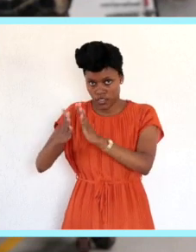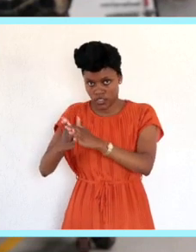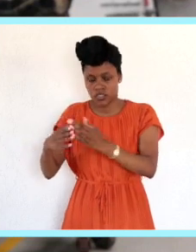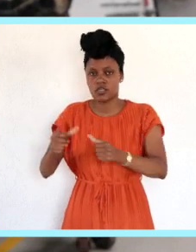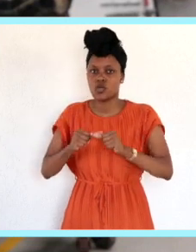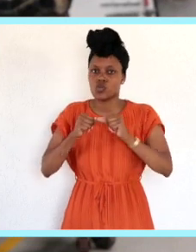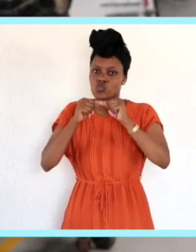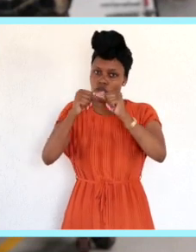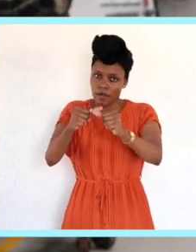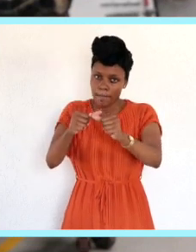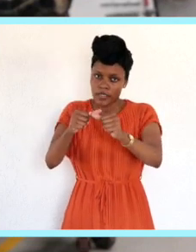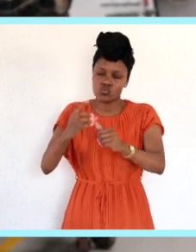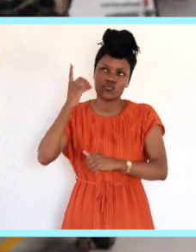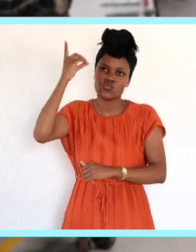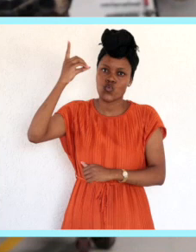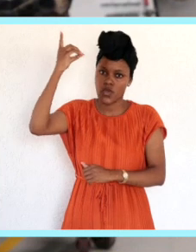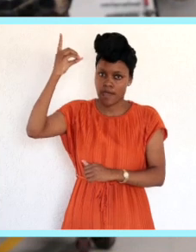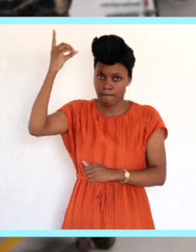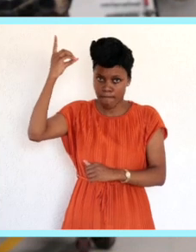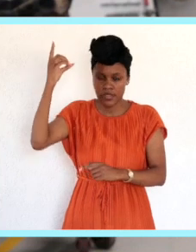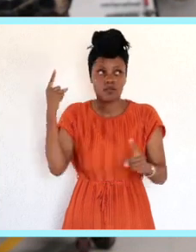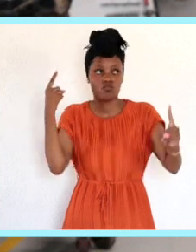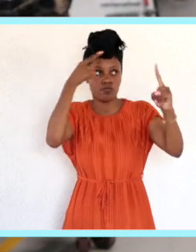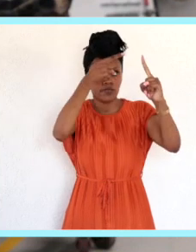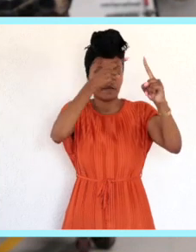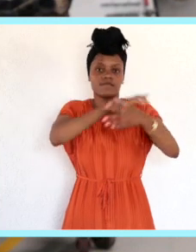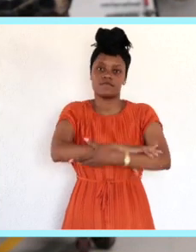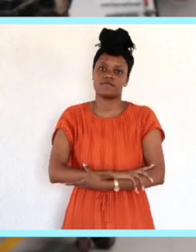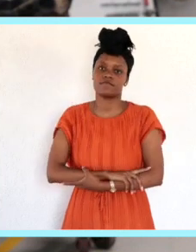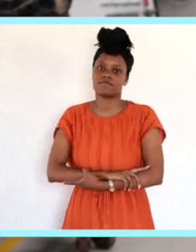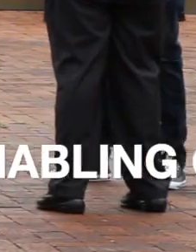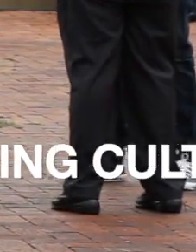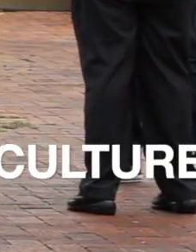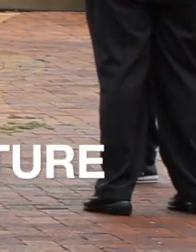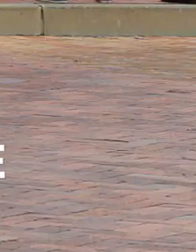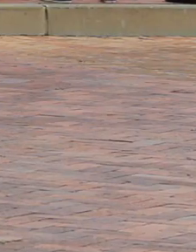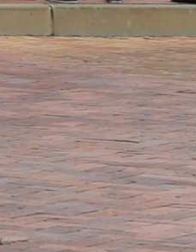to keep on living their dreams and manifest on their dreams.